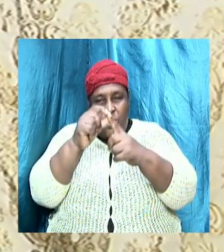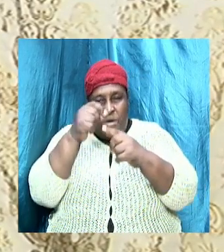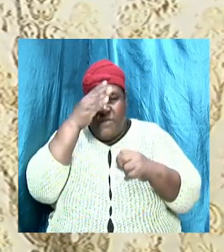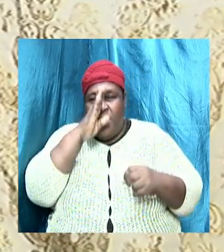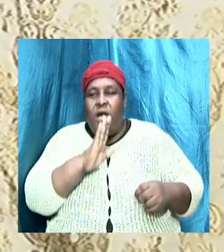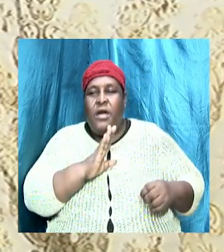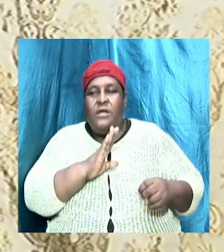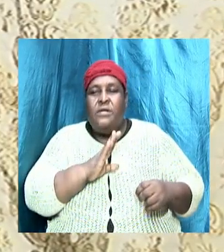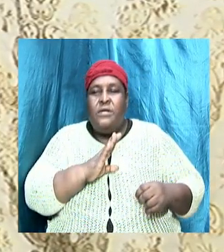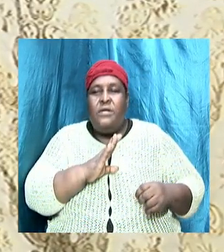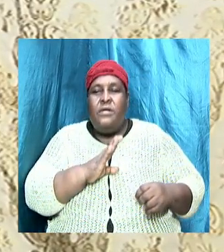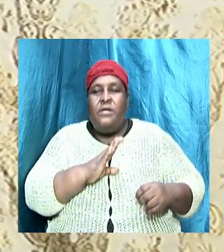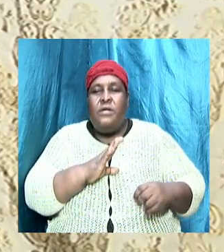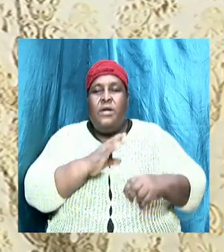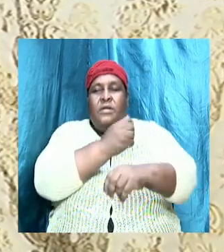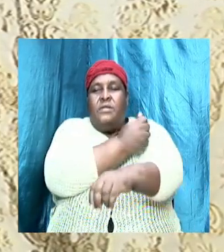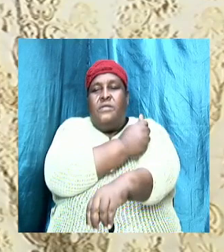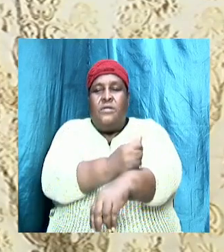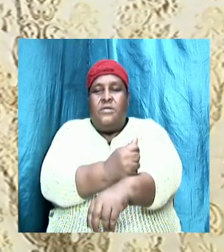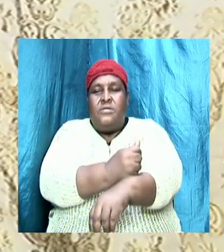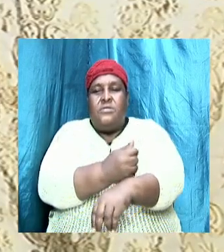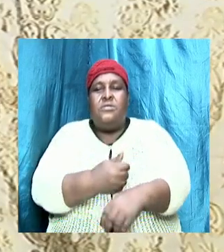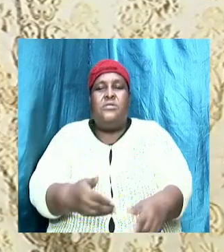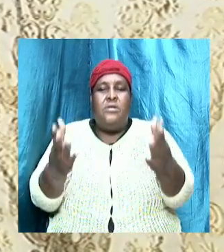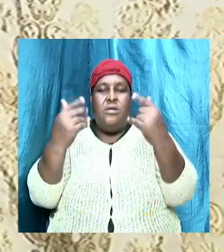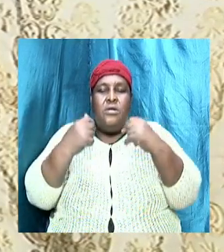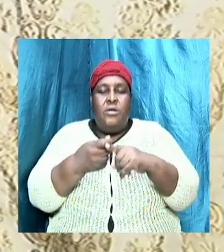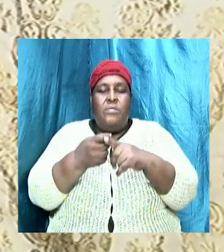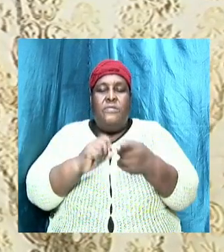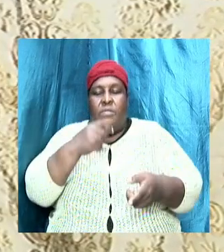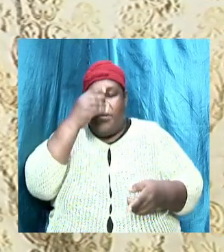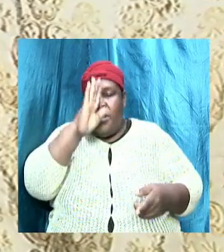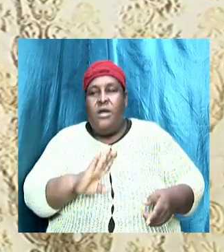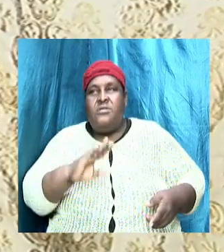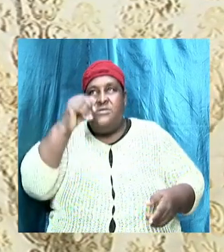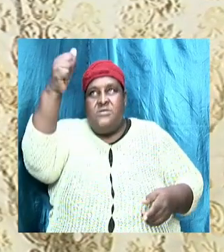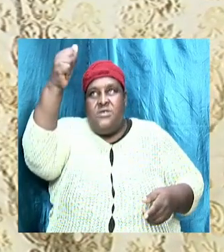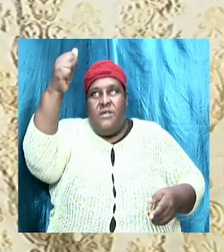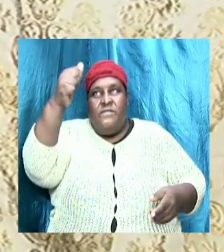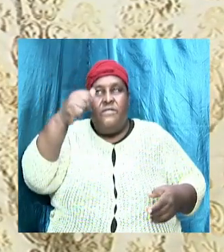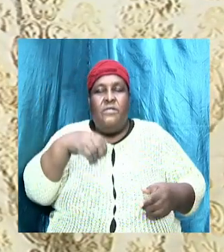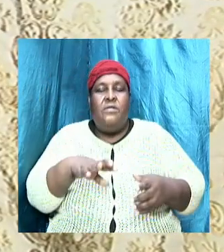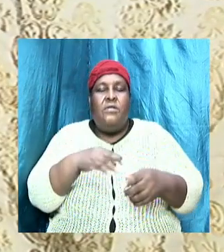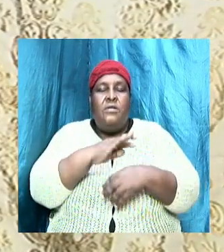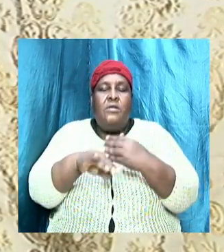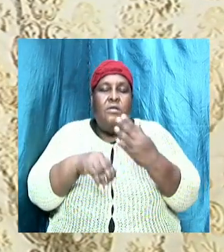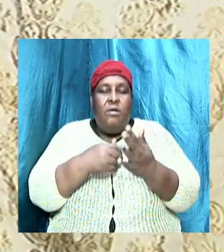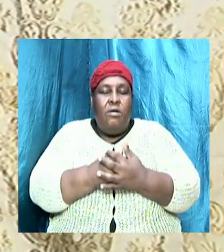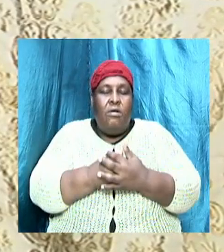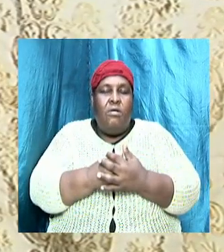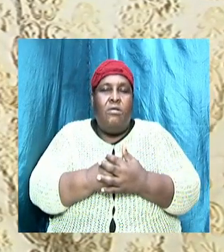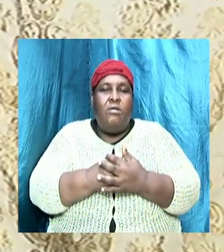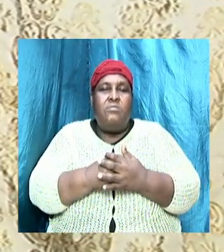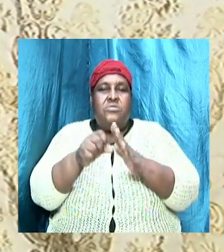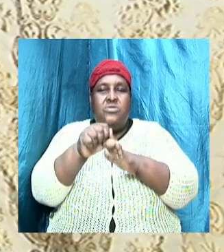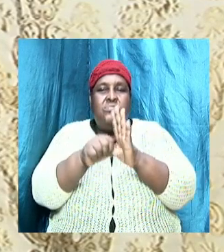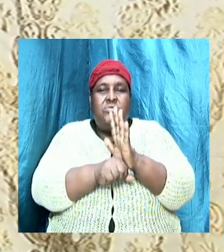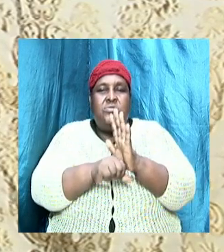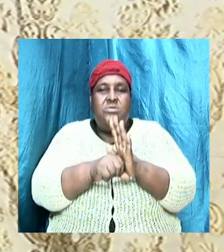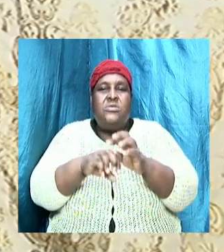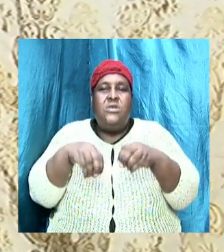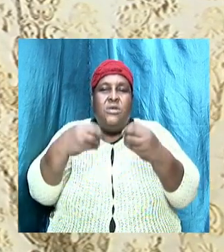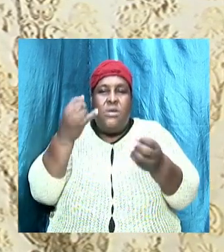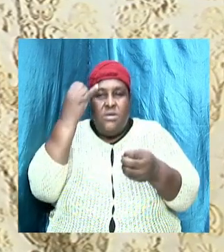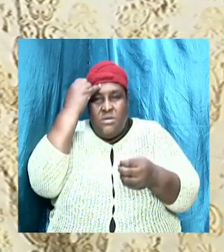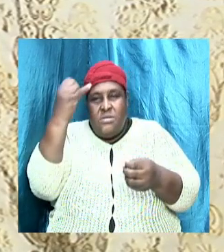comes from God himself. The Bible is the word of God. All scripture is given by the inspiration of God and is